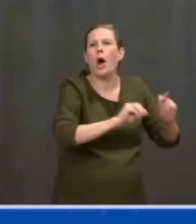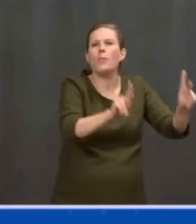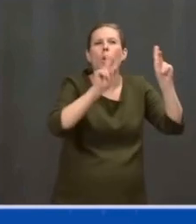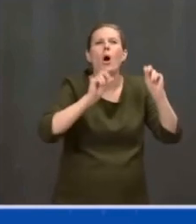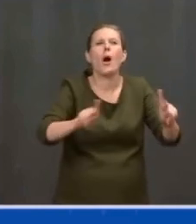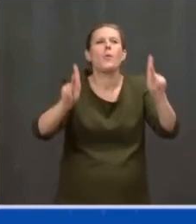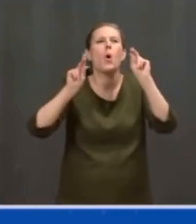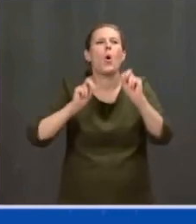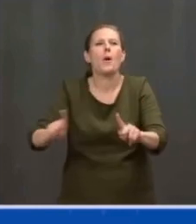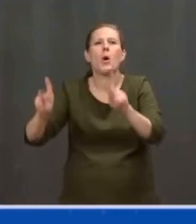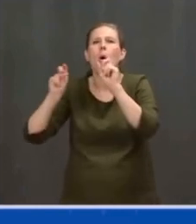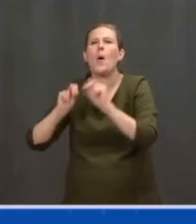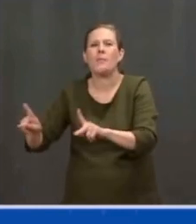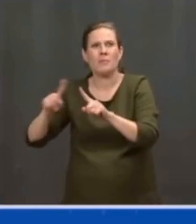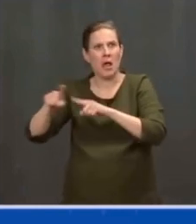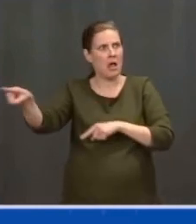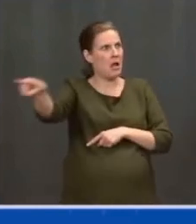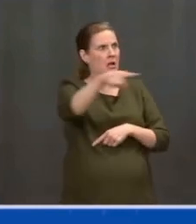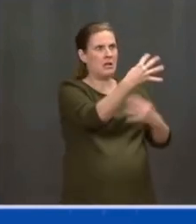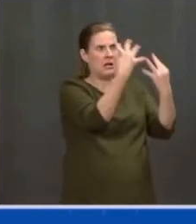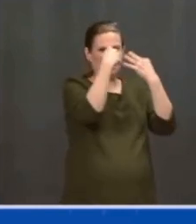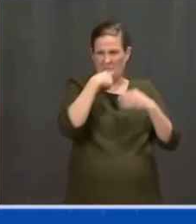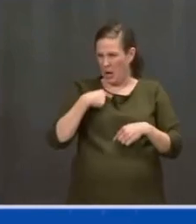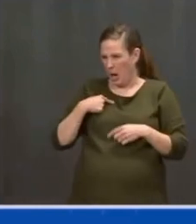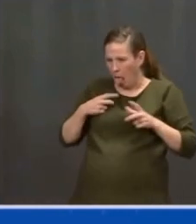They ask, what do we get out of it?